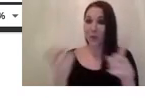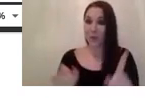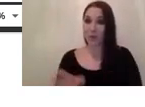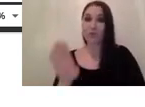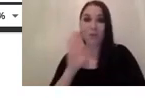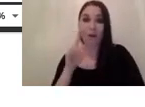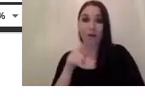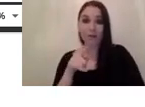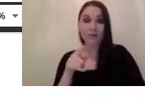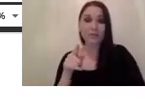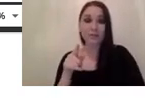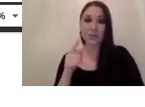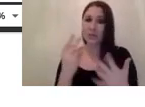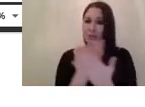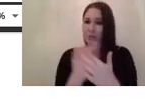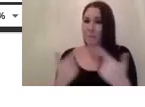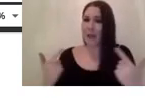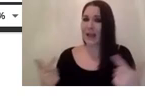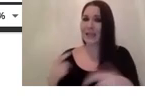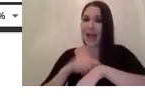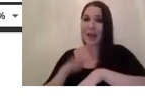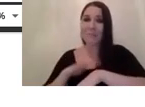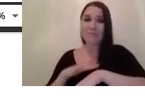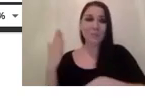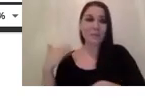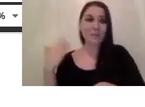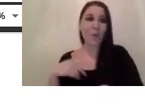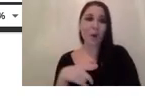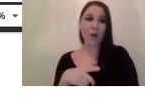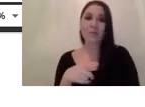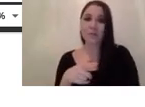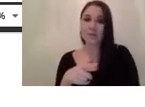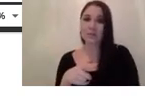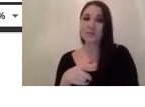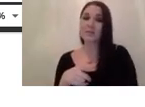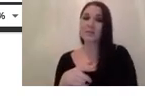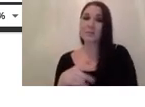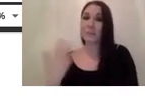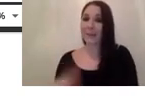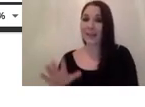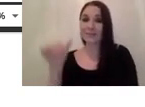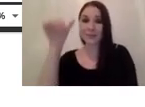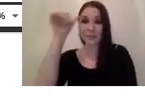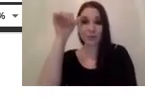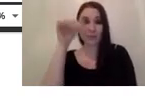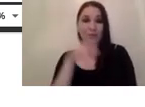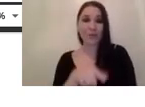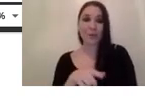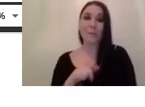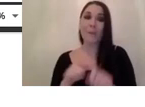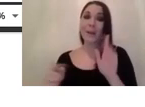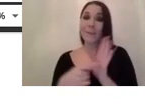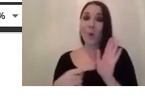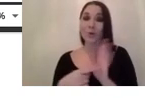this concept so many times before but uh i think one important thing to mention here